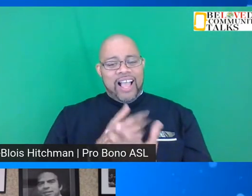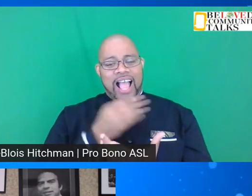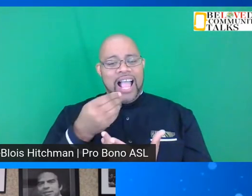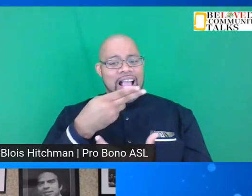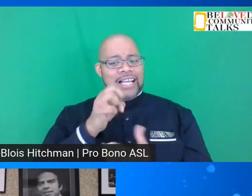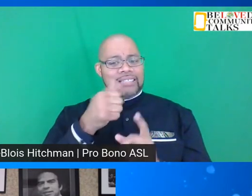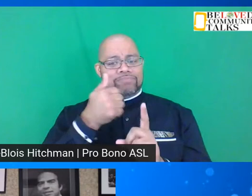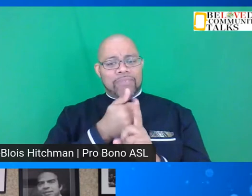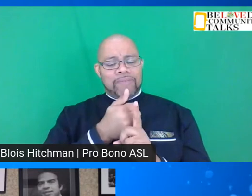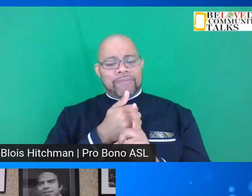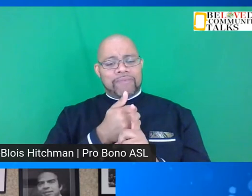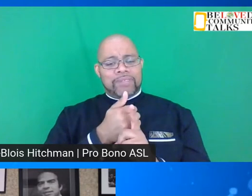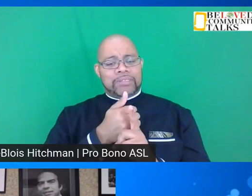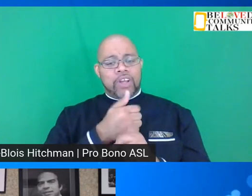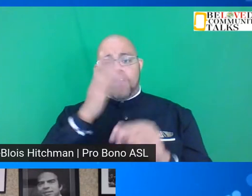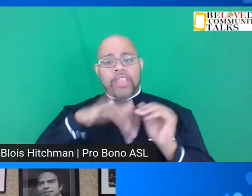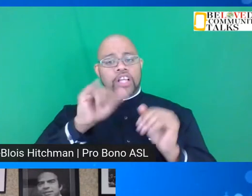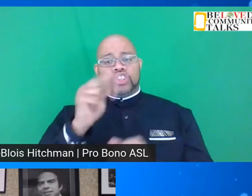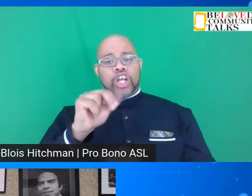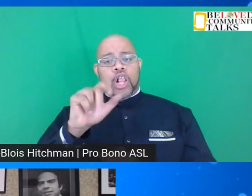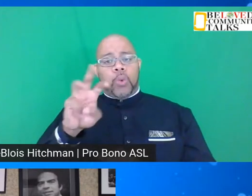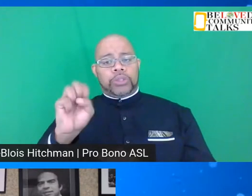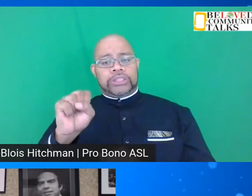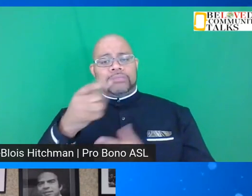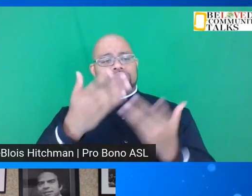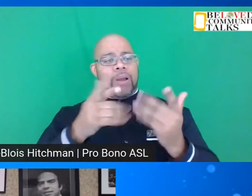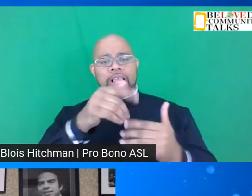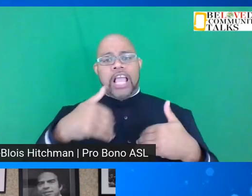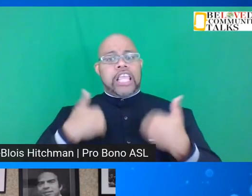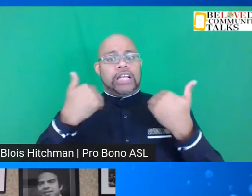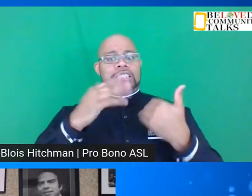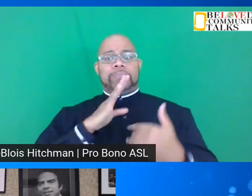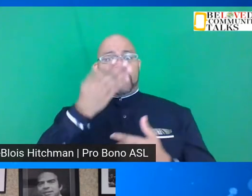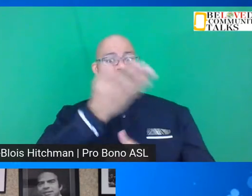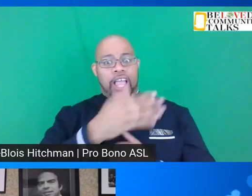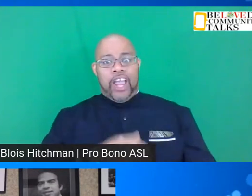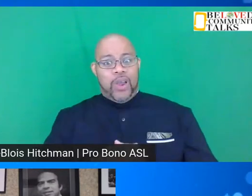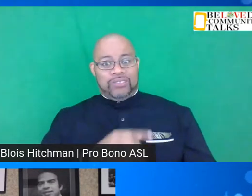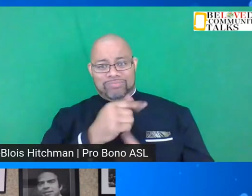he was other than John Lewis he was probably the youngest speaker there.